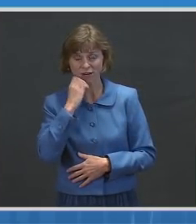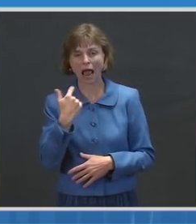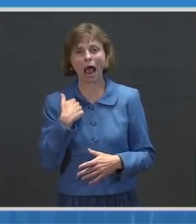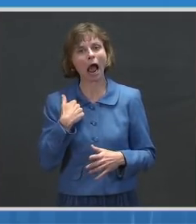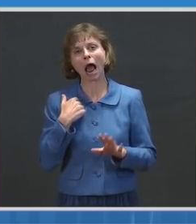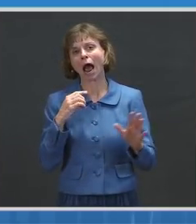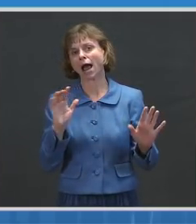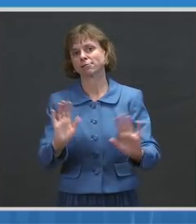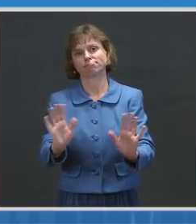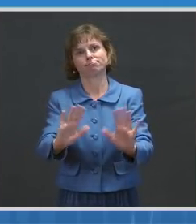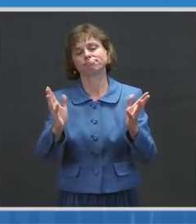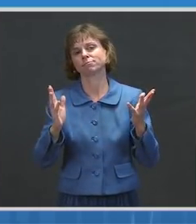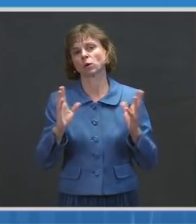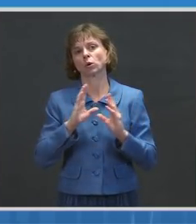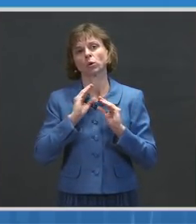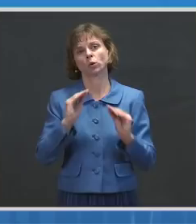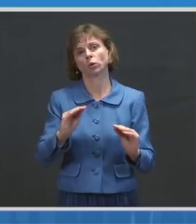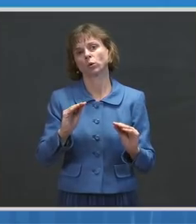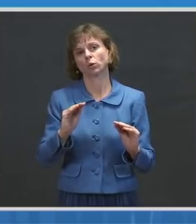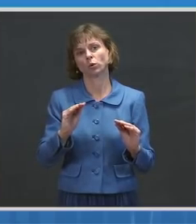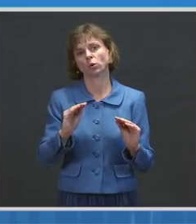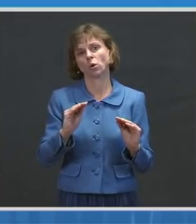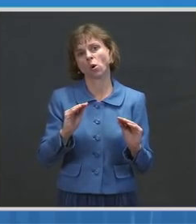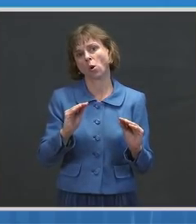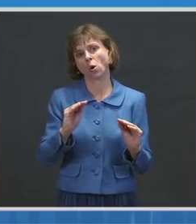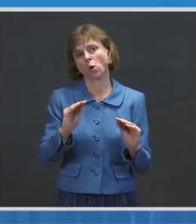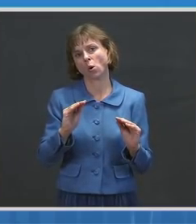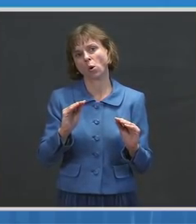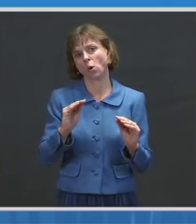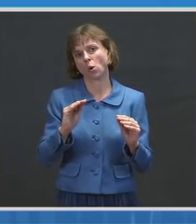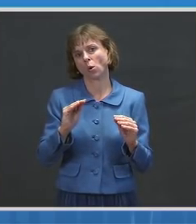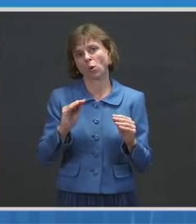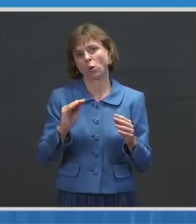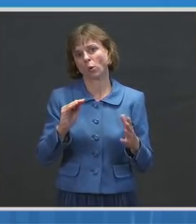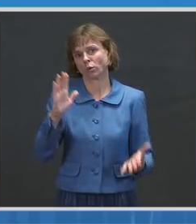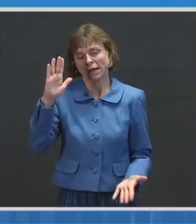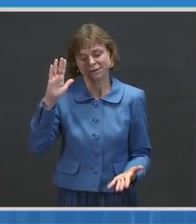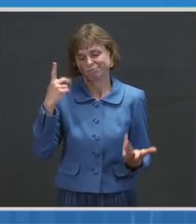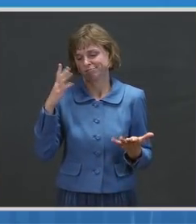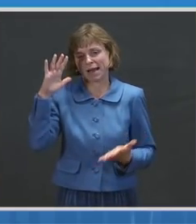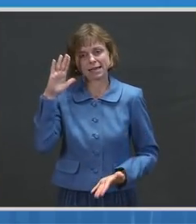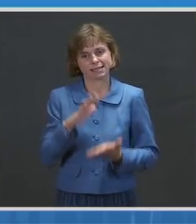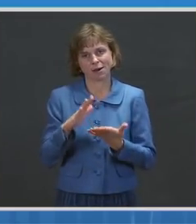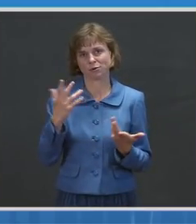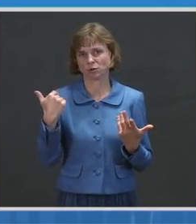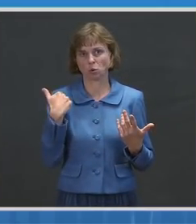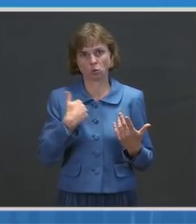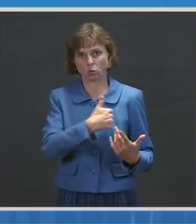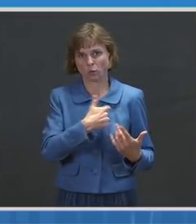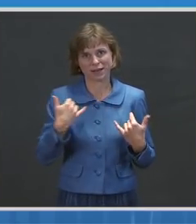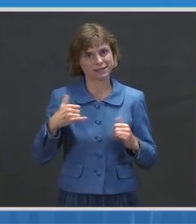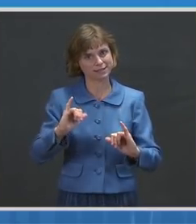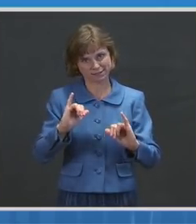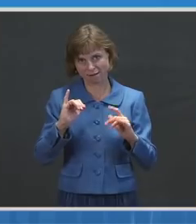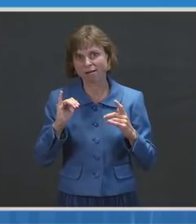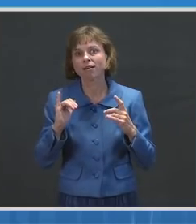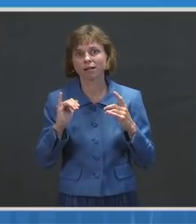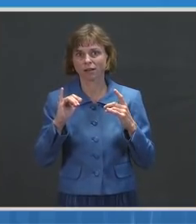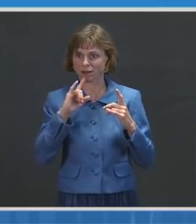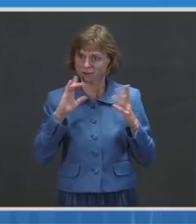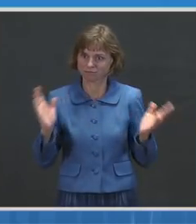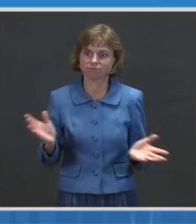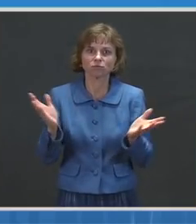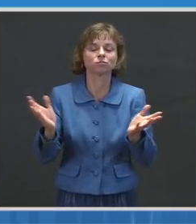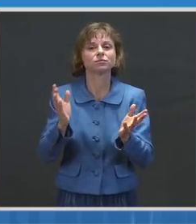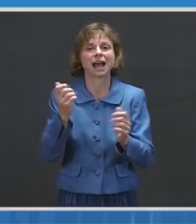any such activity. And I would say that we are still in a — in the first 100 days where we wanted certainly everybody masked for the